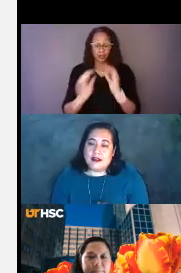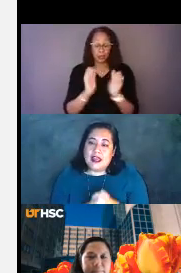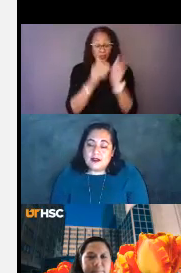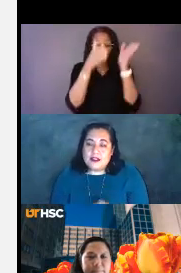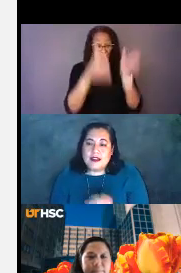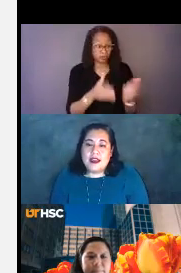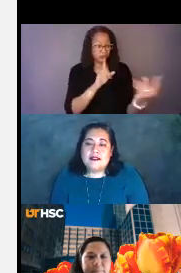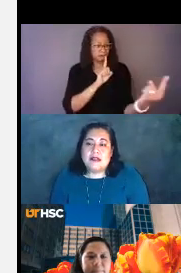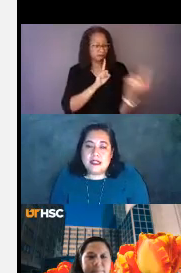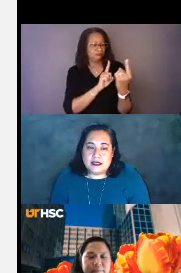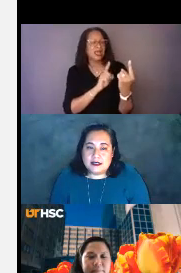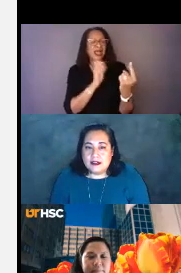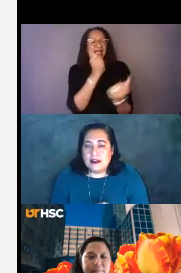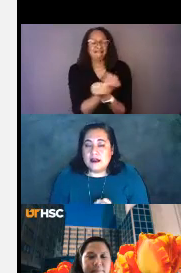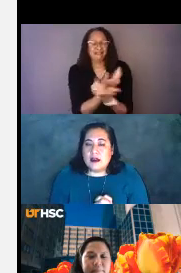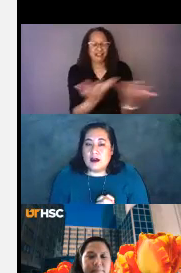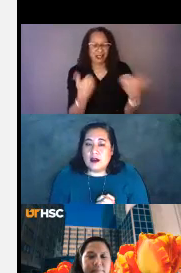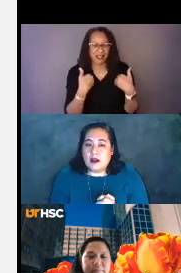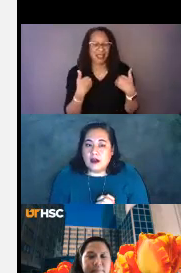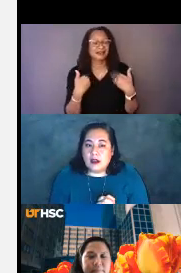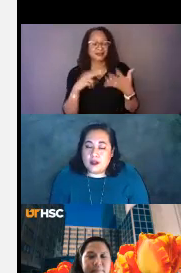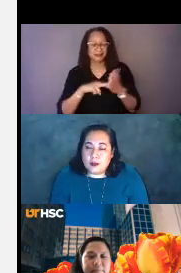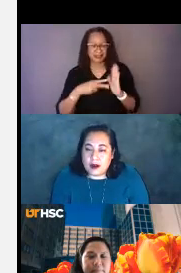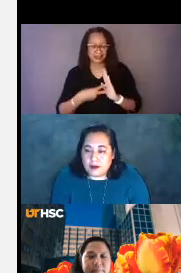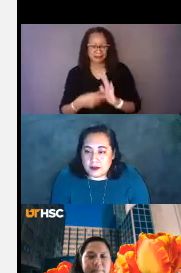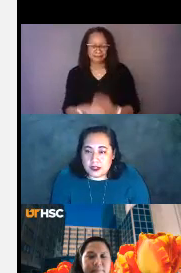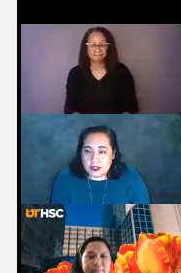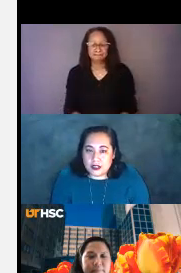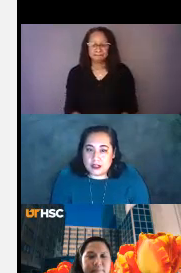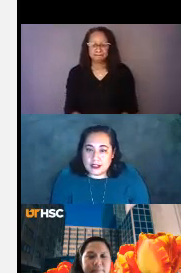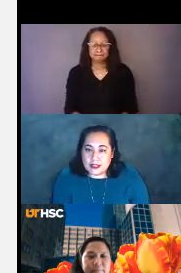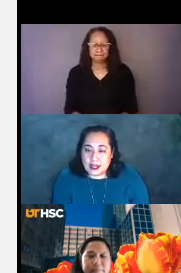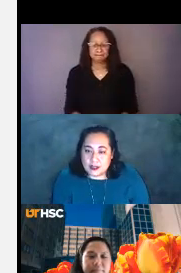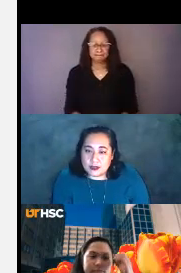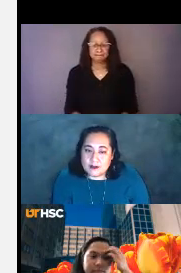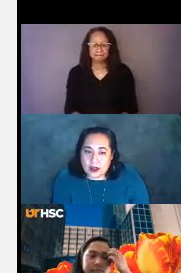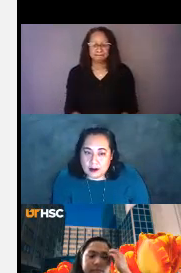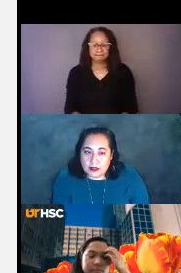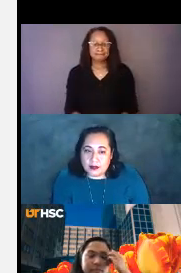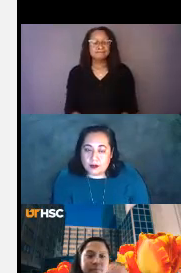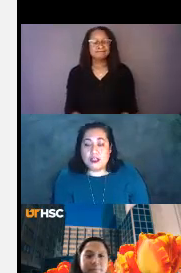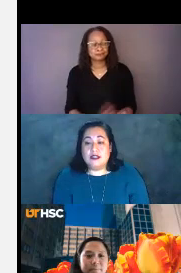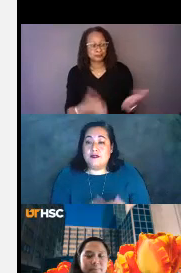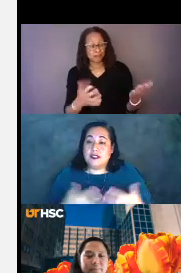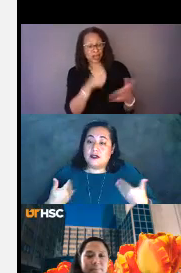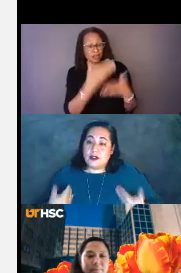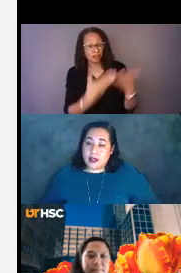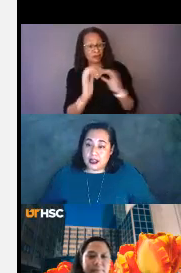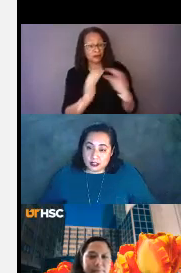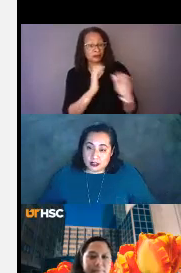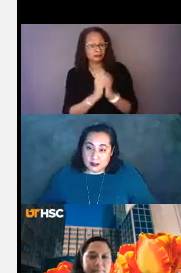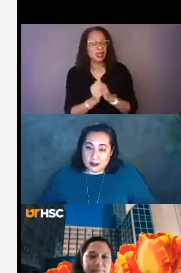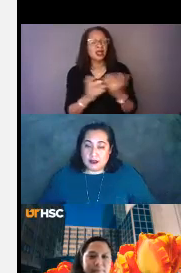everything has meaning. Another part of communication is a contextual environment, which is a physical